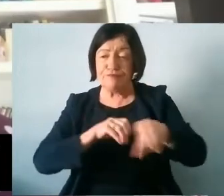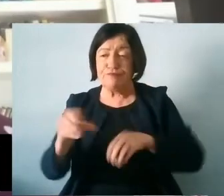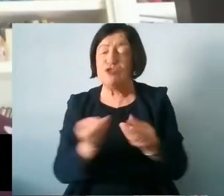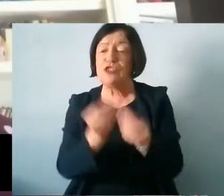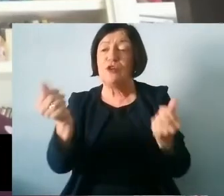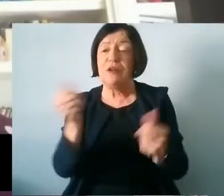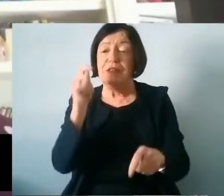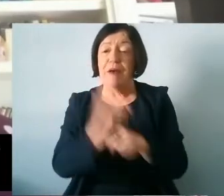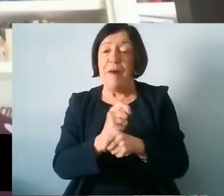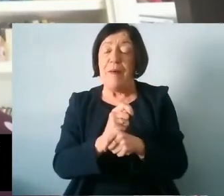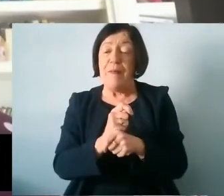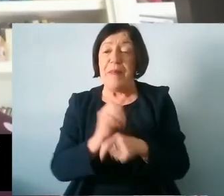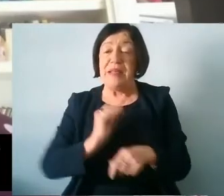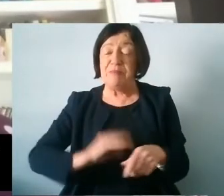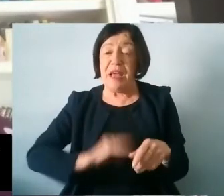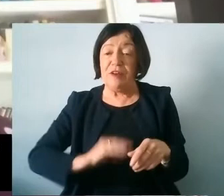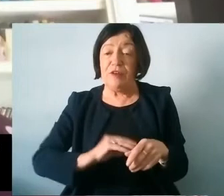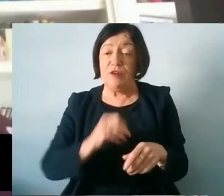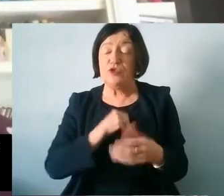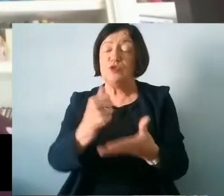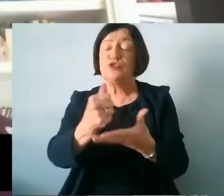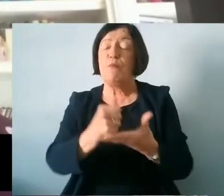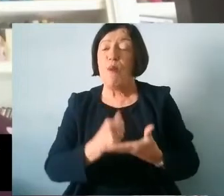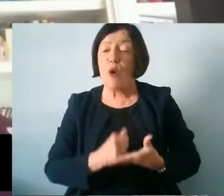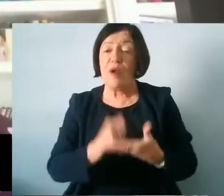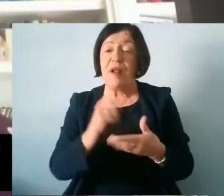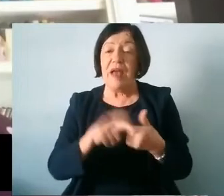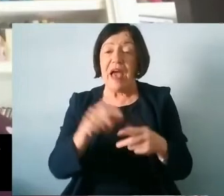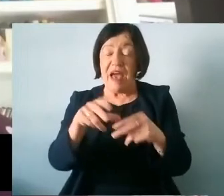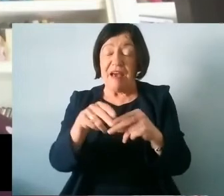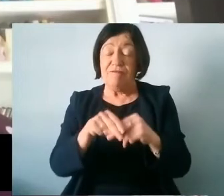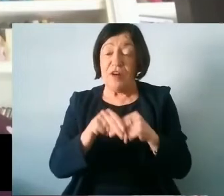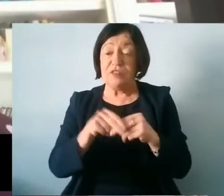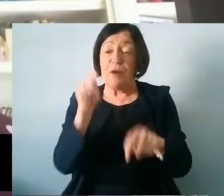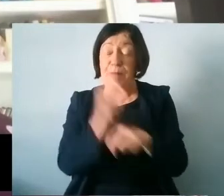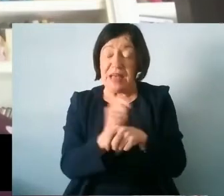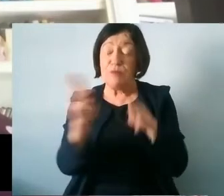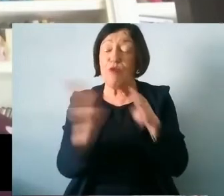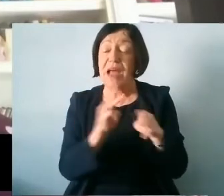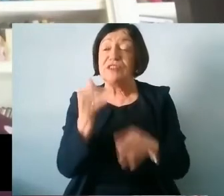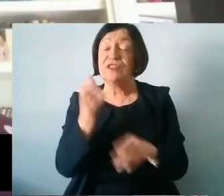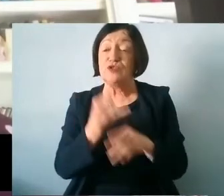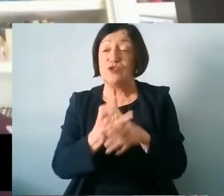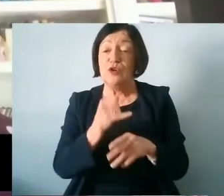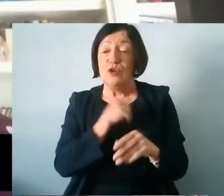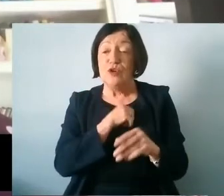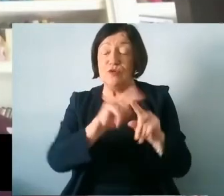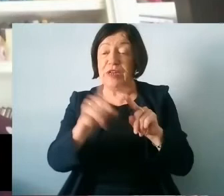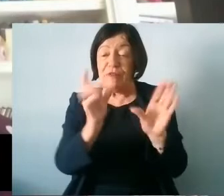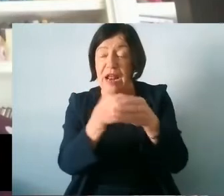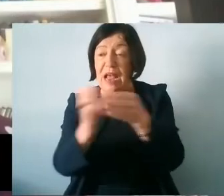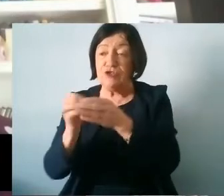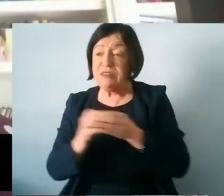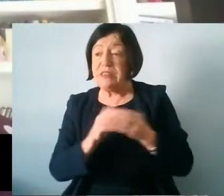best advantage. To support and foster best practice in schools through interagency collaboration.